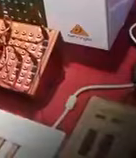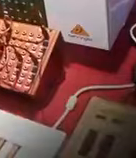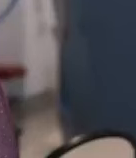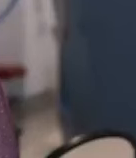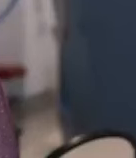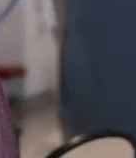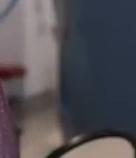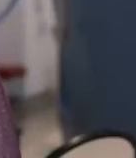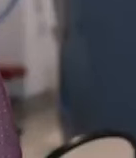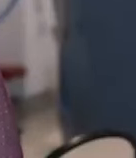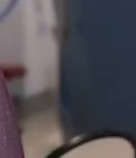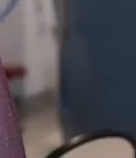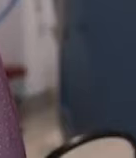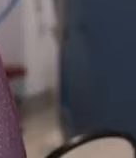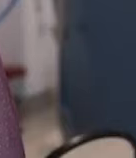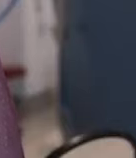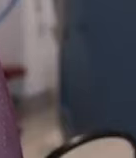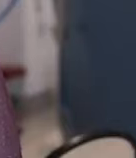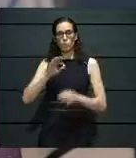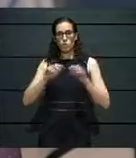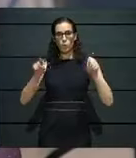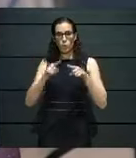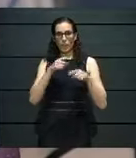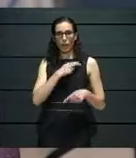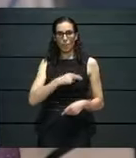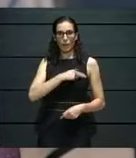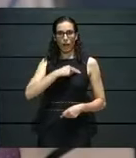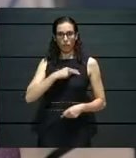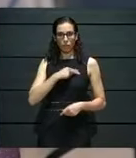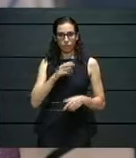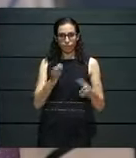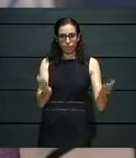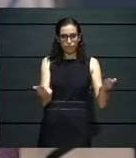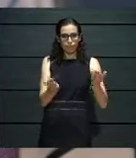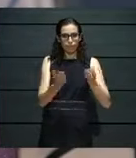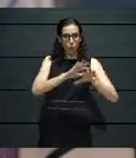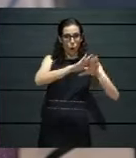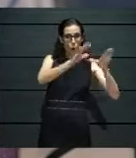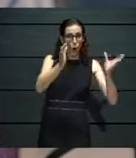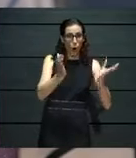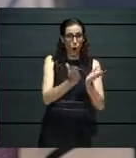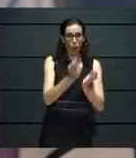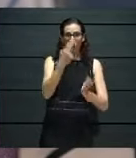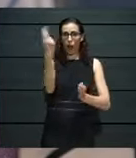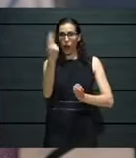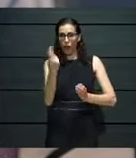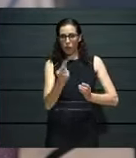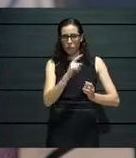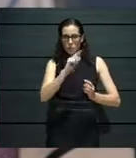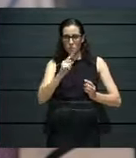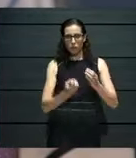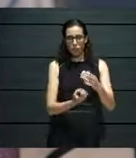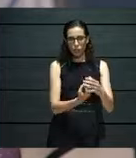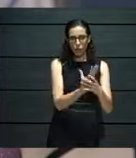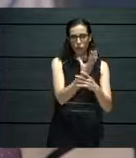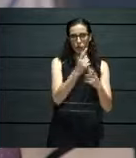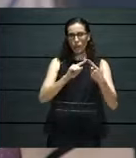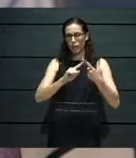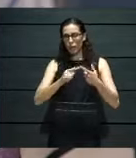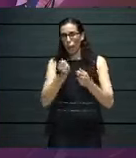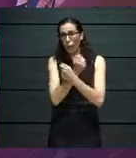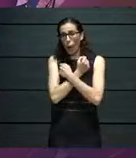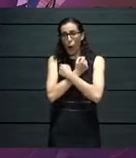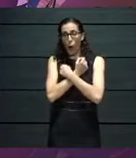Electronic Music, Malta and are the innovative of the music.